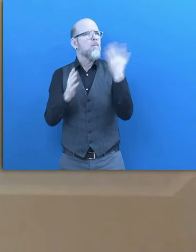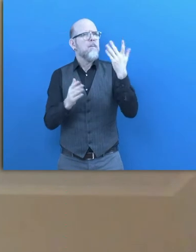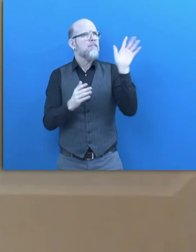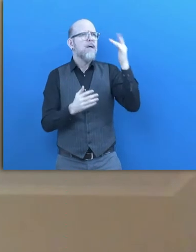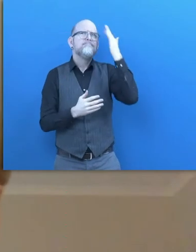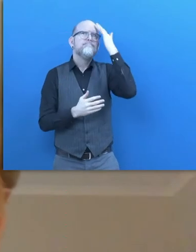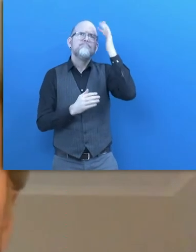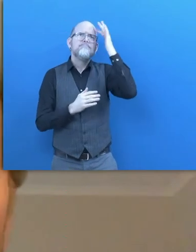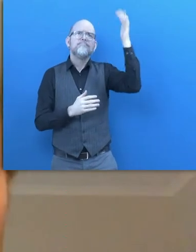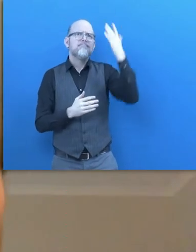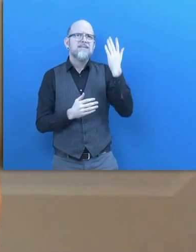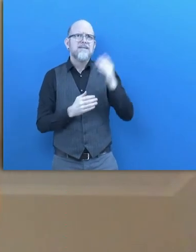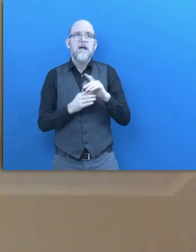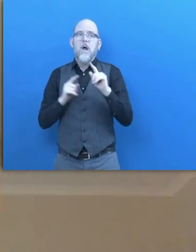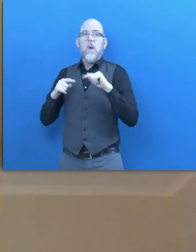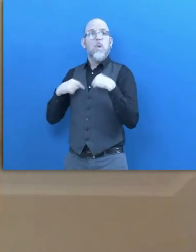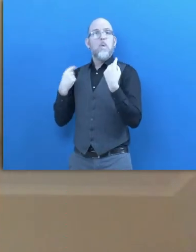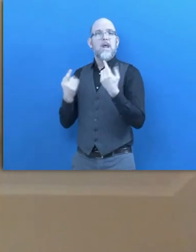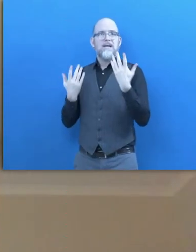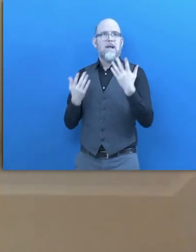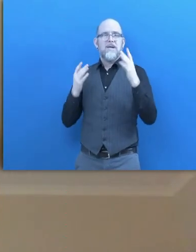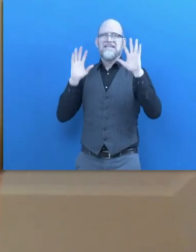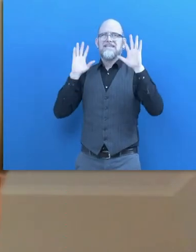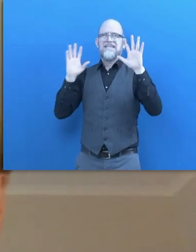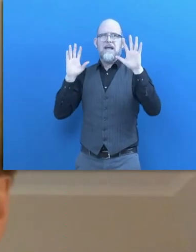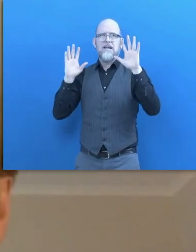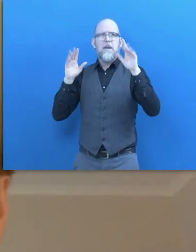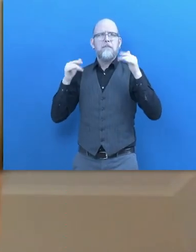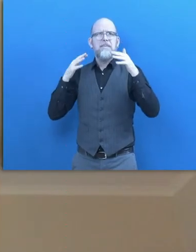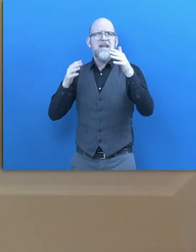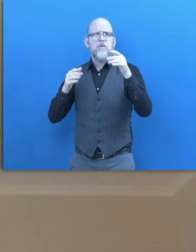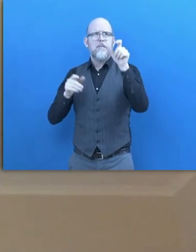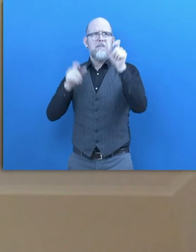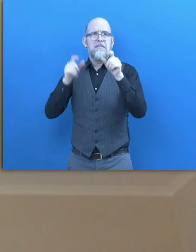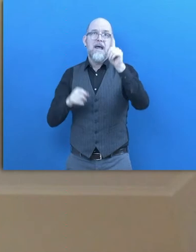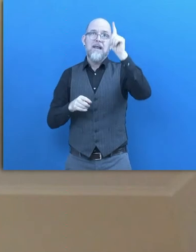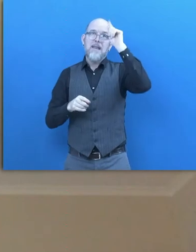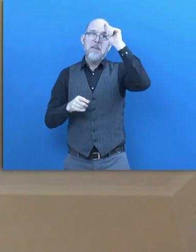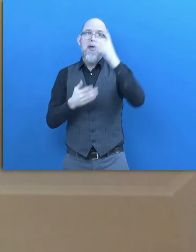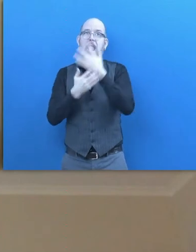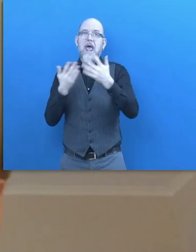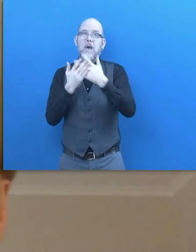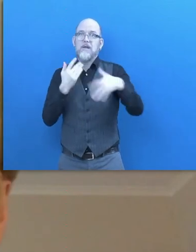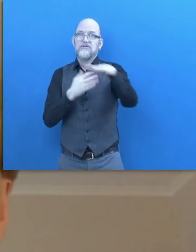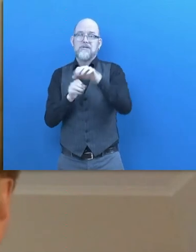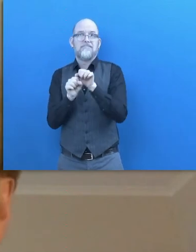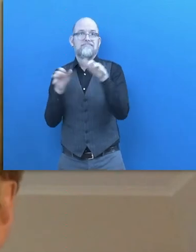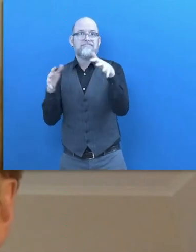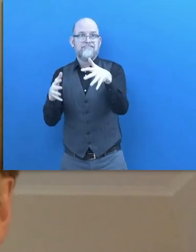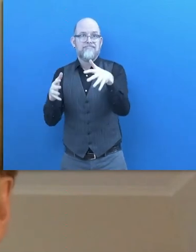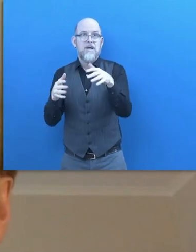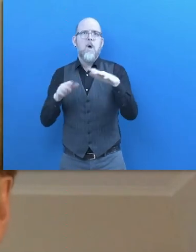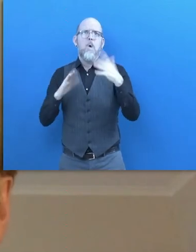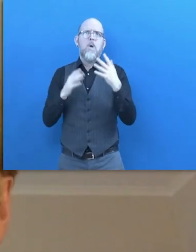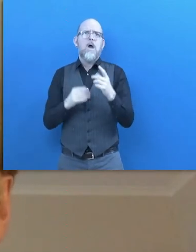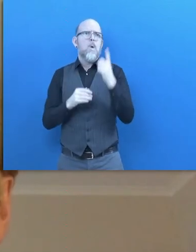now reached about 10 million people in the German-speaking region every year. And there is about 1 billion people